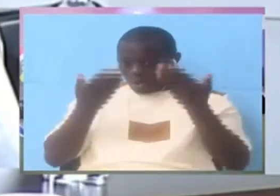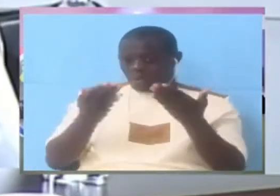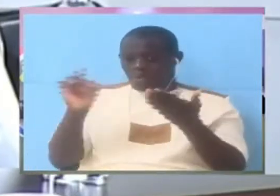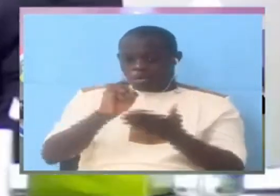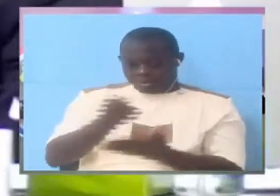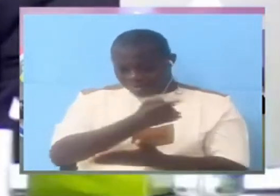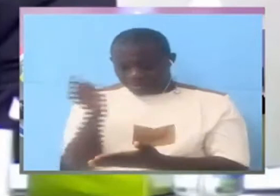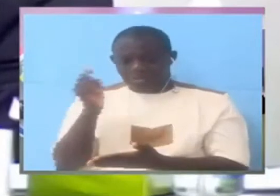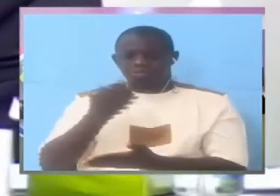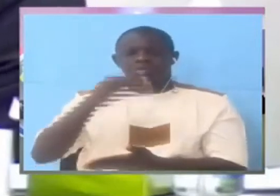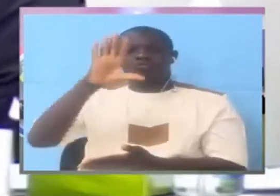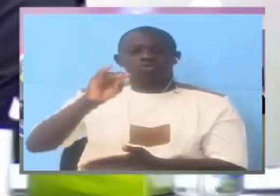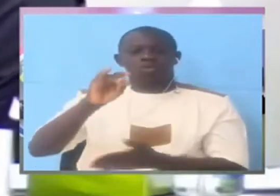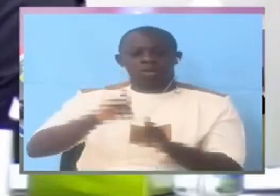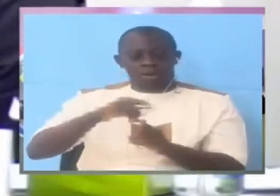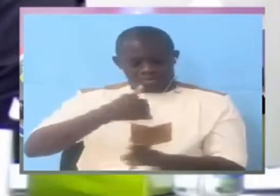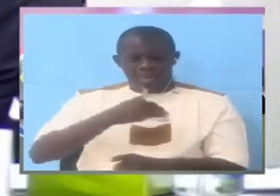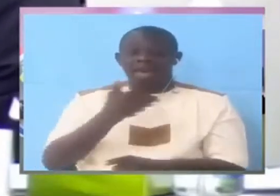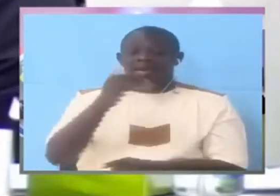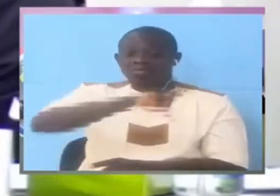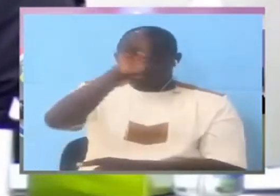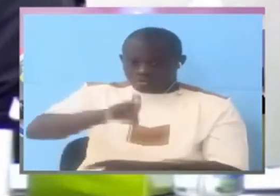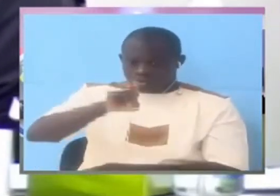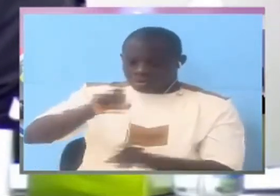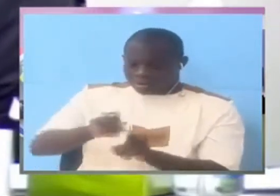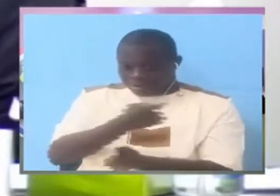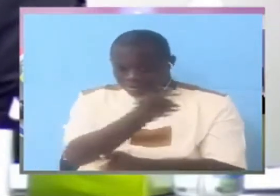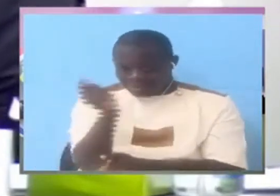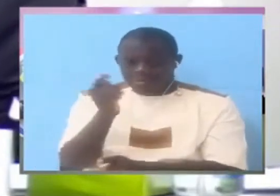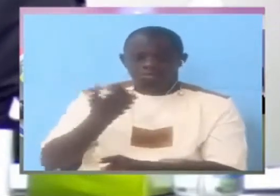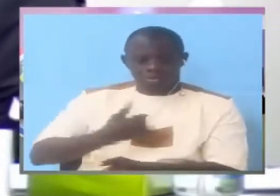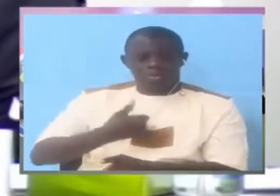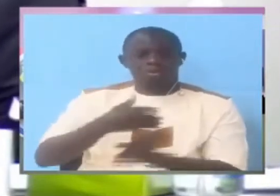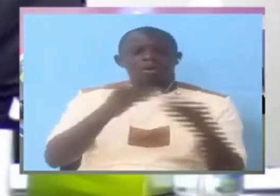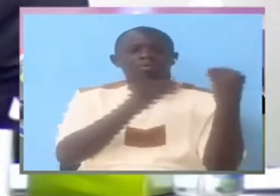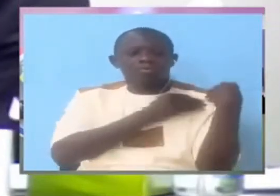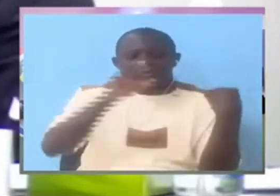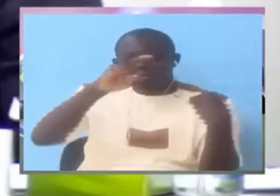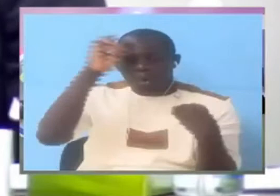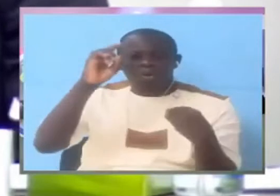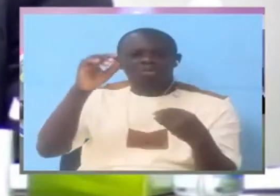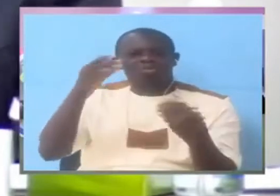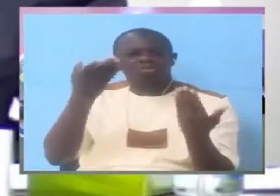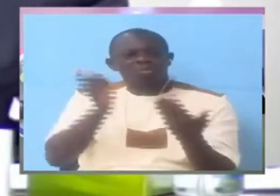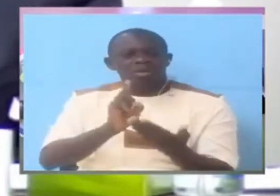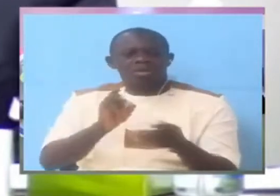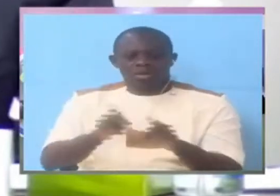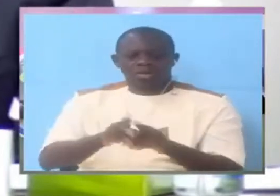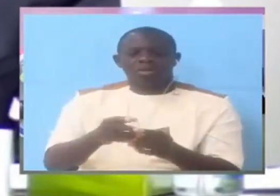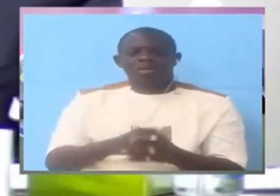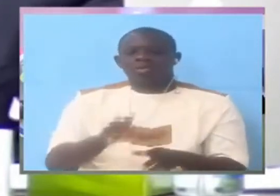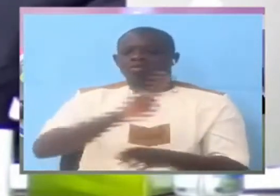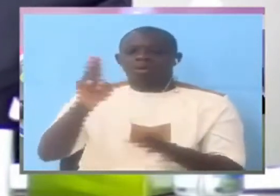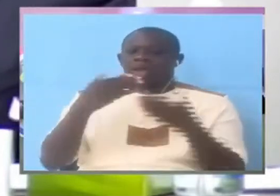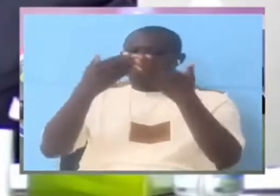my question is what is their function? What roles are given to them? And don't tell me that they